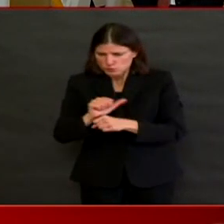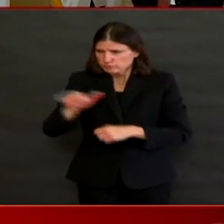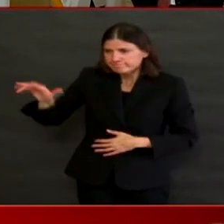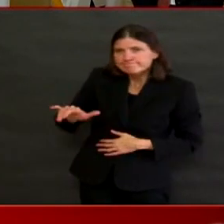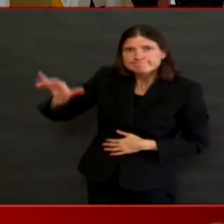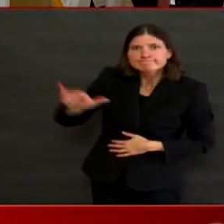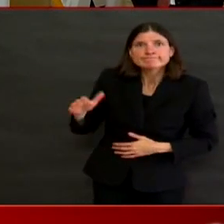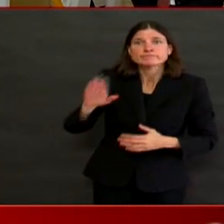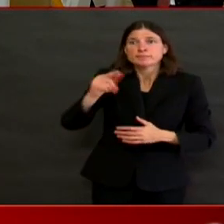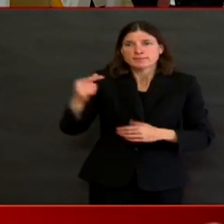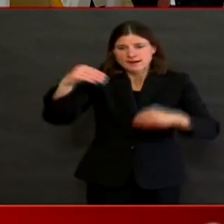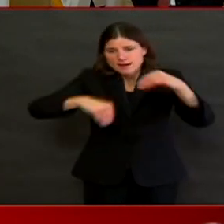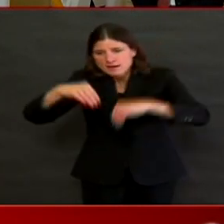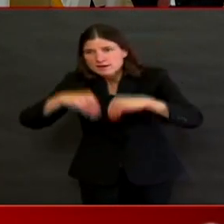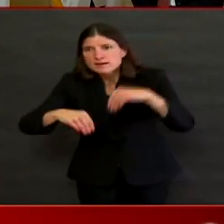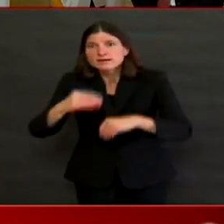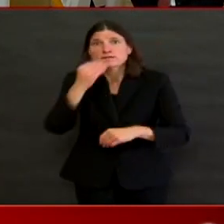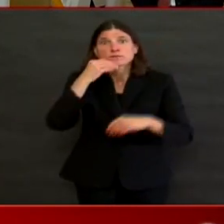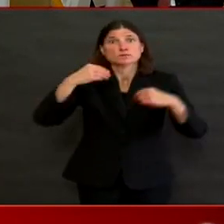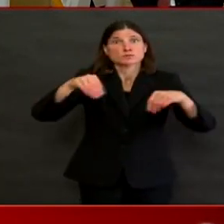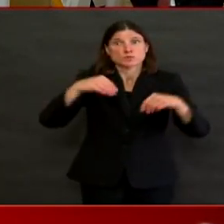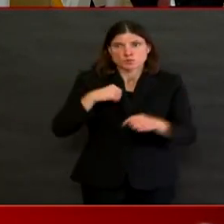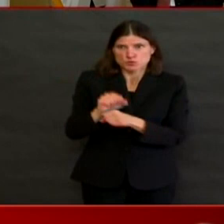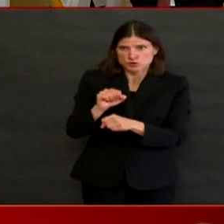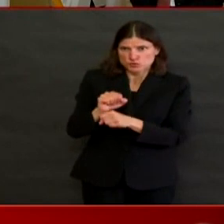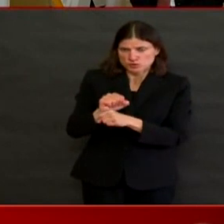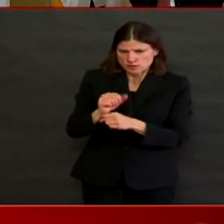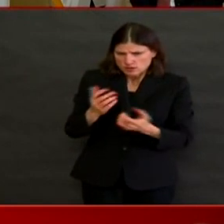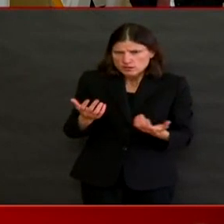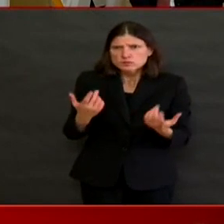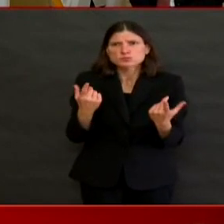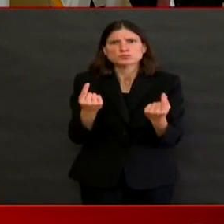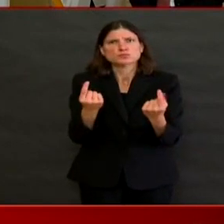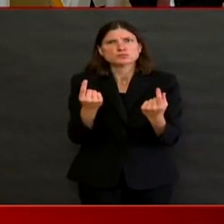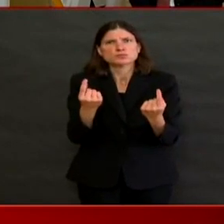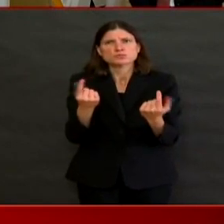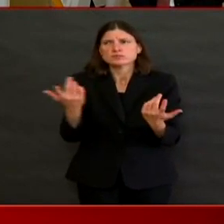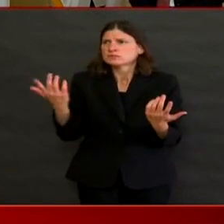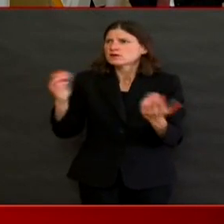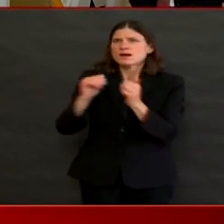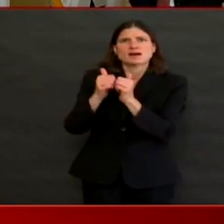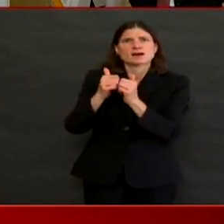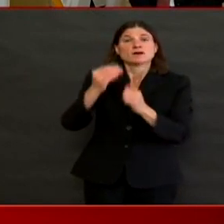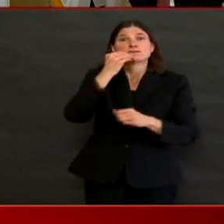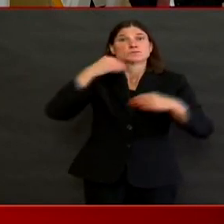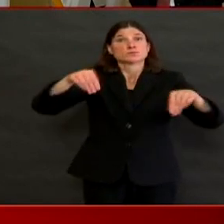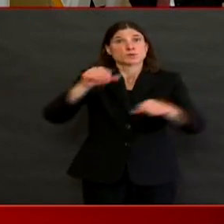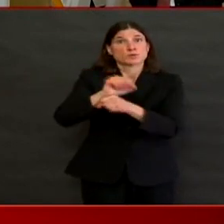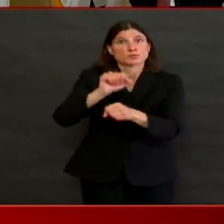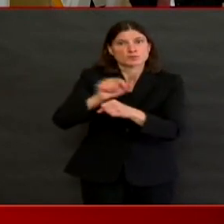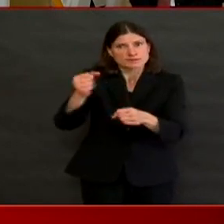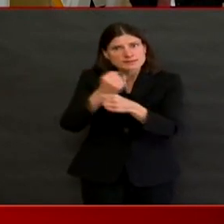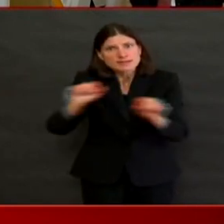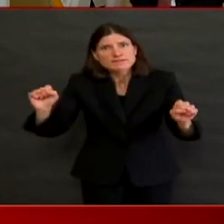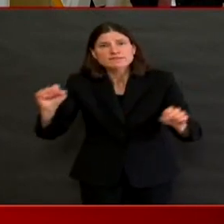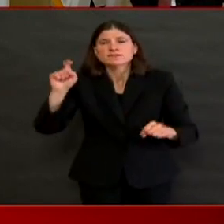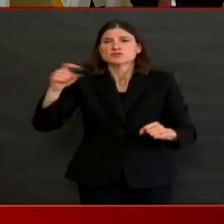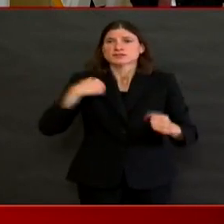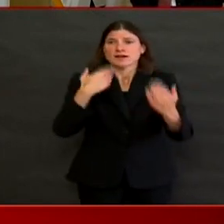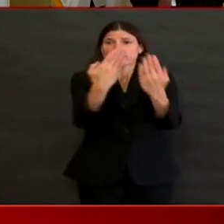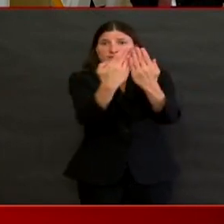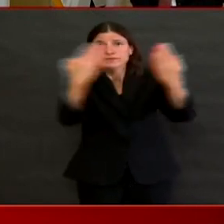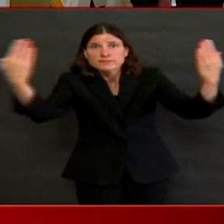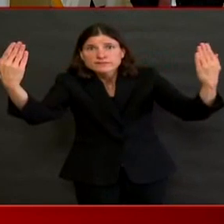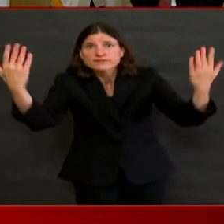and mandatory workplace safety by executive order if need be? Yeah, so thank you for the question. And I'd like to take a minute to